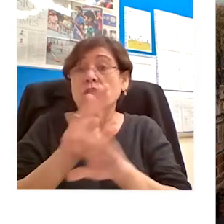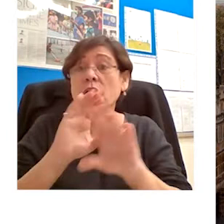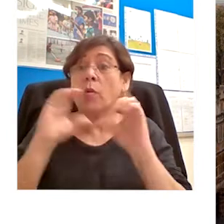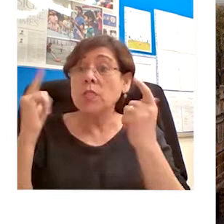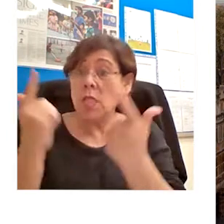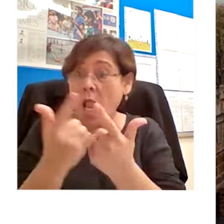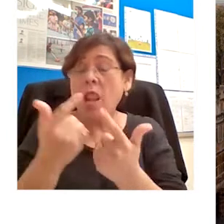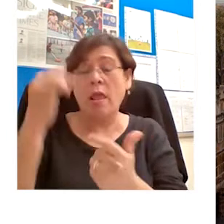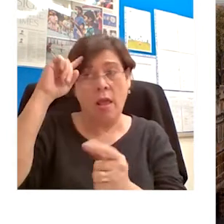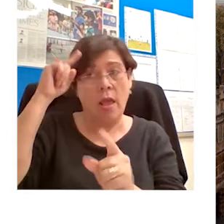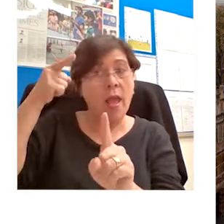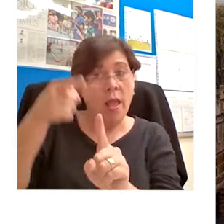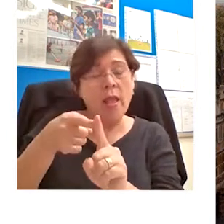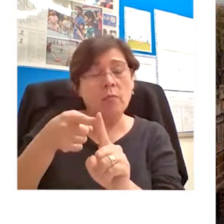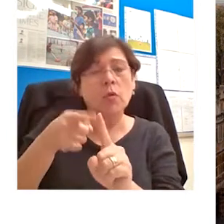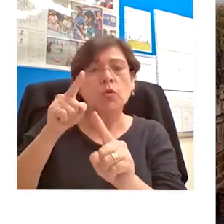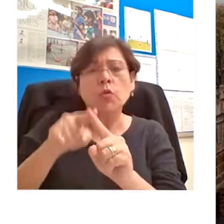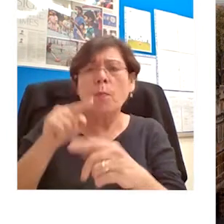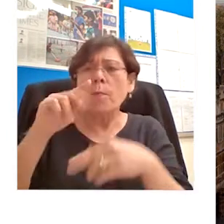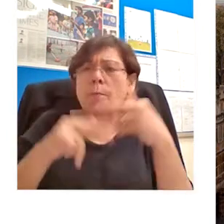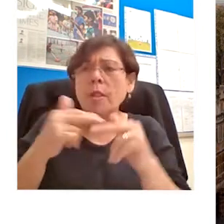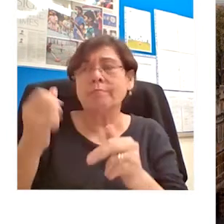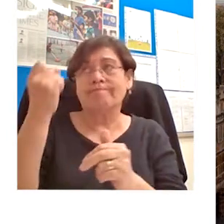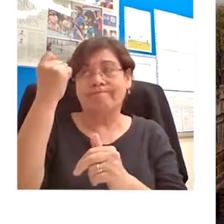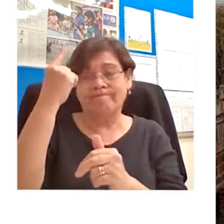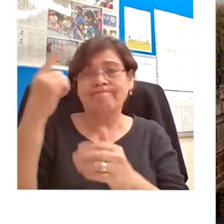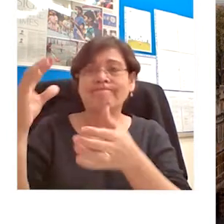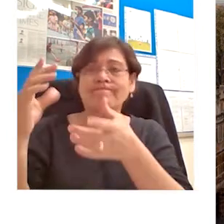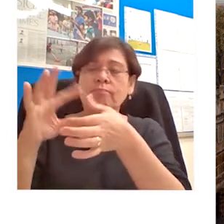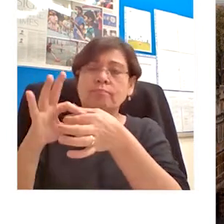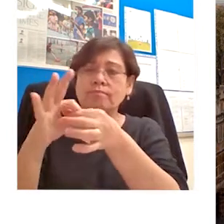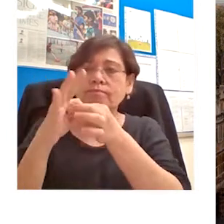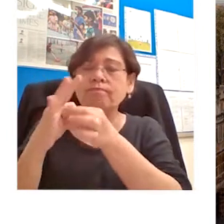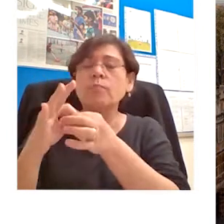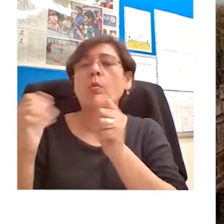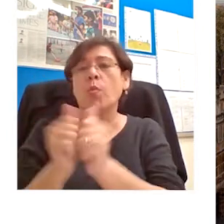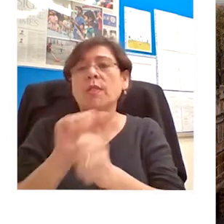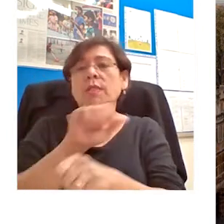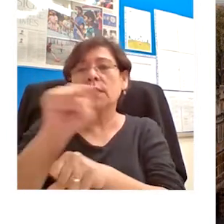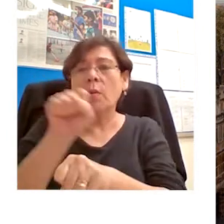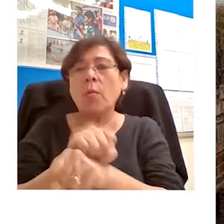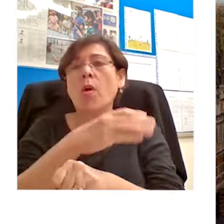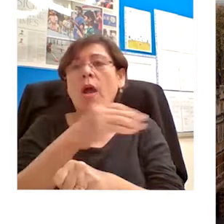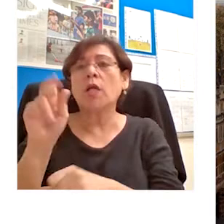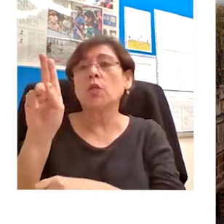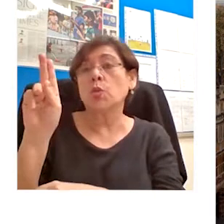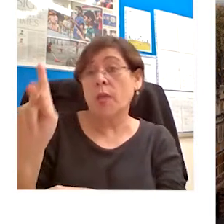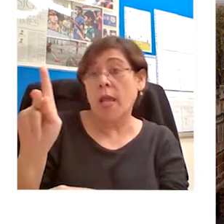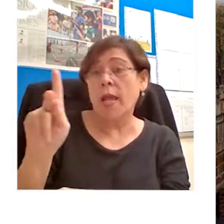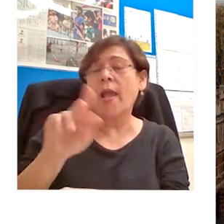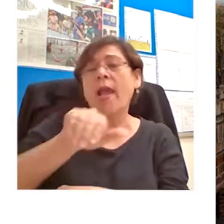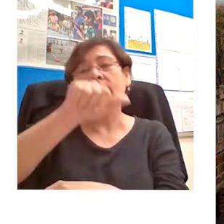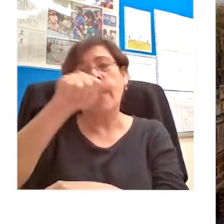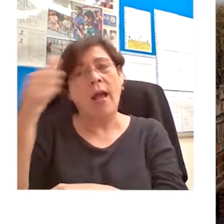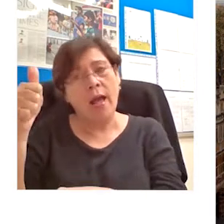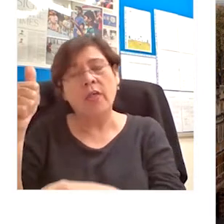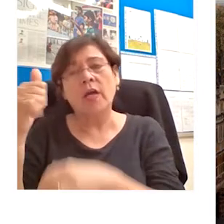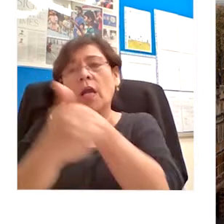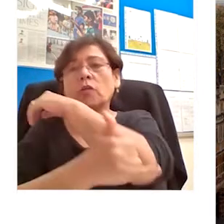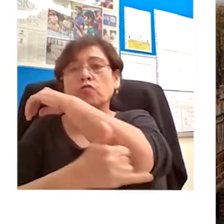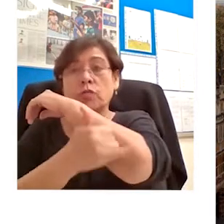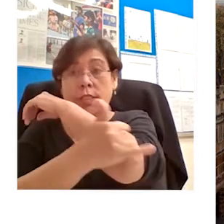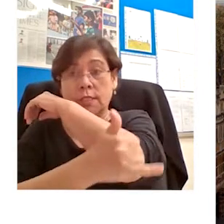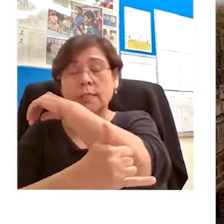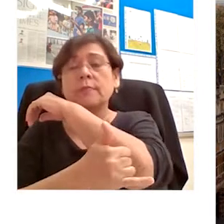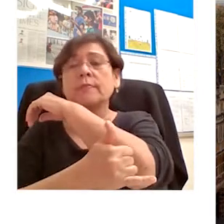understanding between the UK and Singapore and all the countries in which we work. And for students in the audience